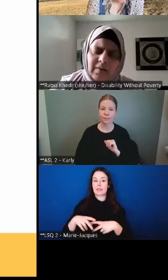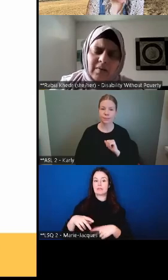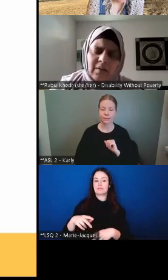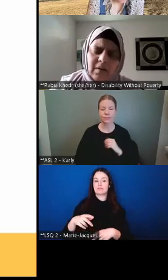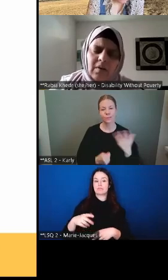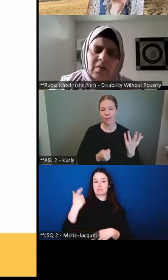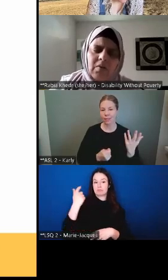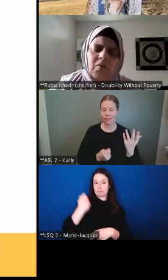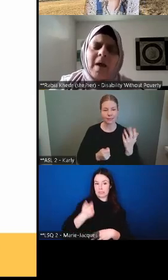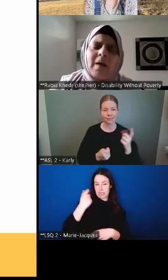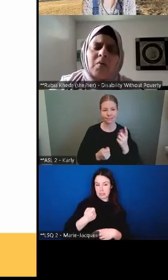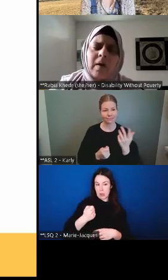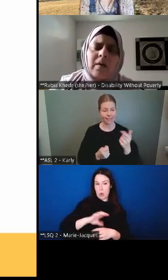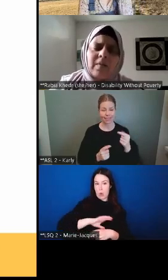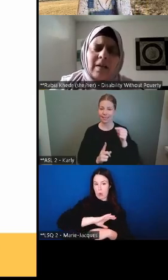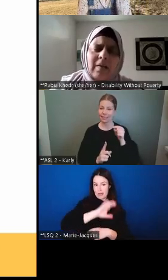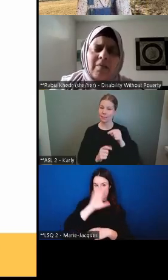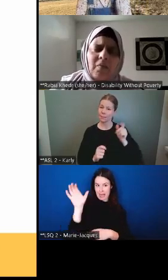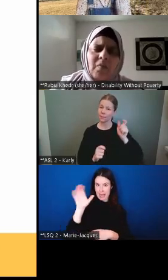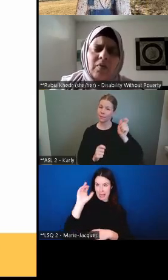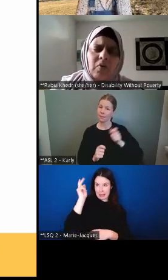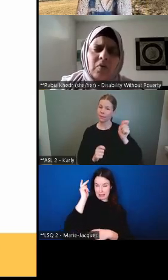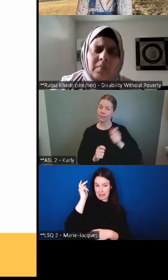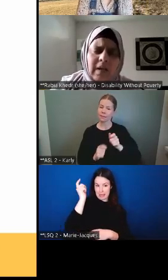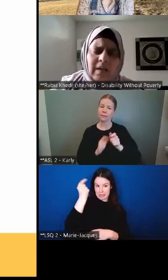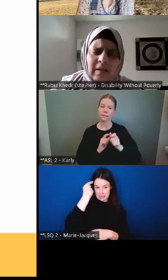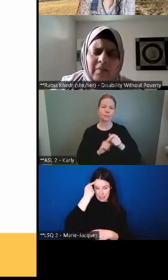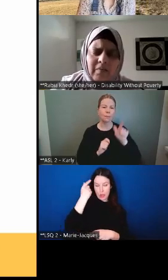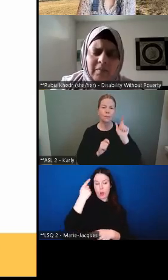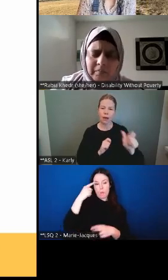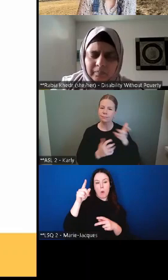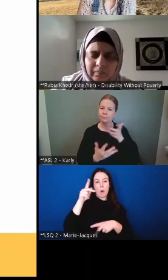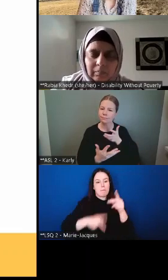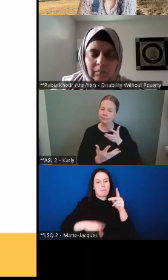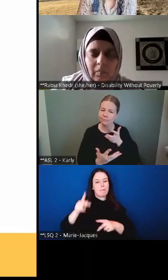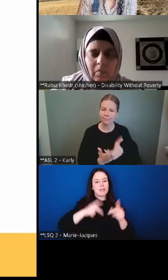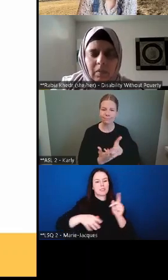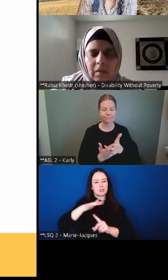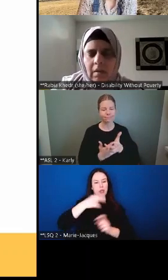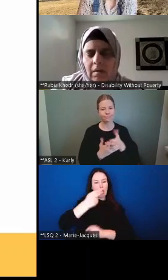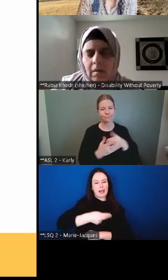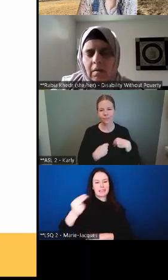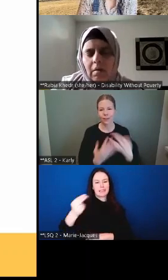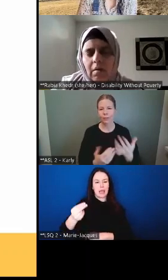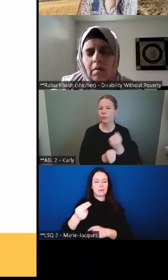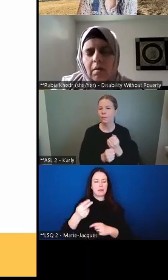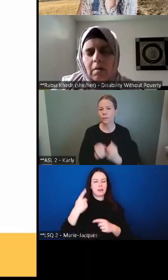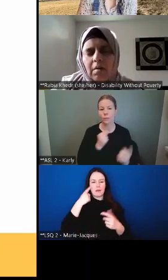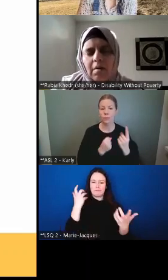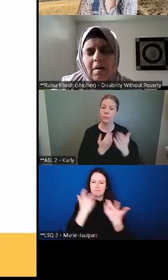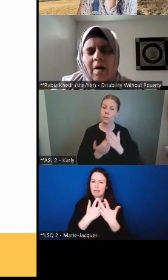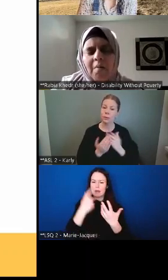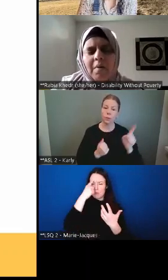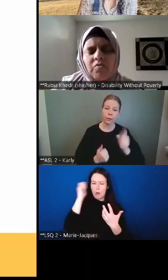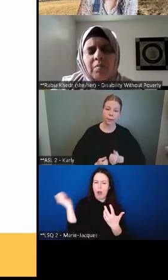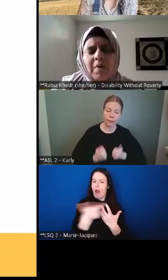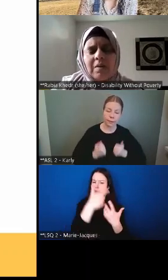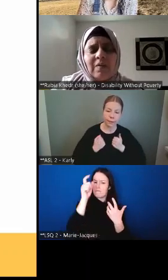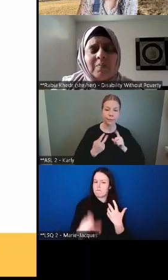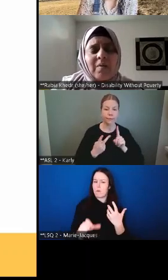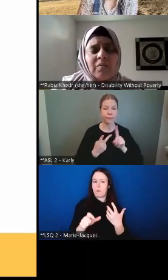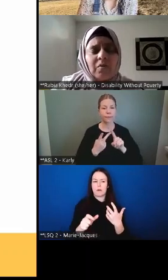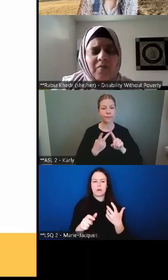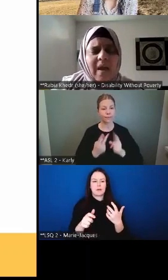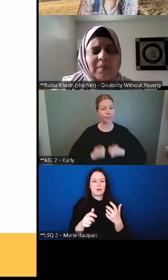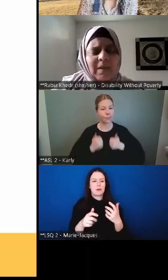everybody, no matter where they live, with whom they live, how much their